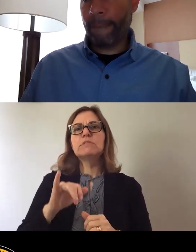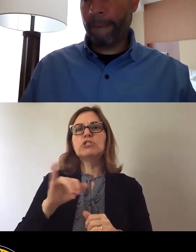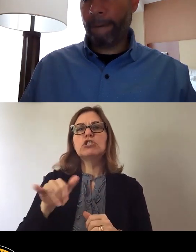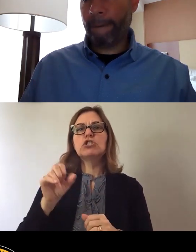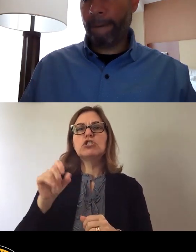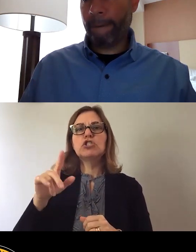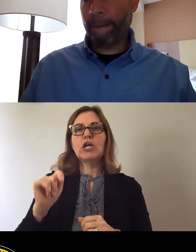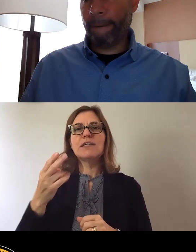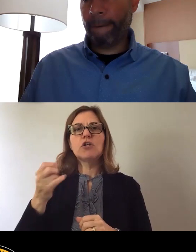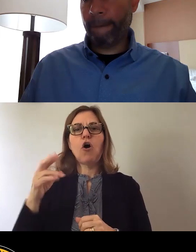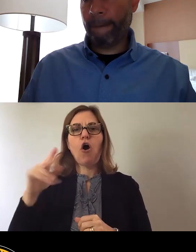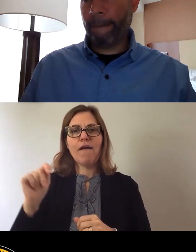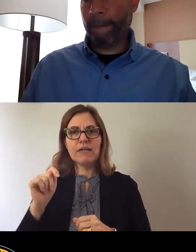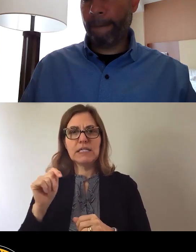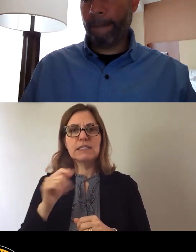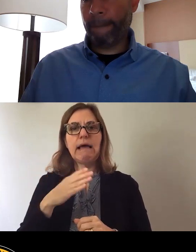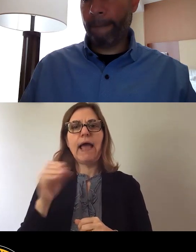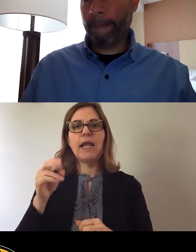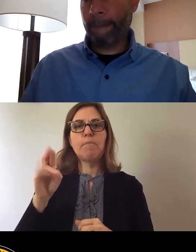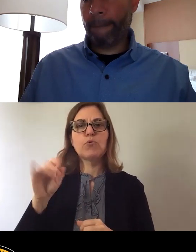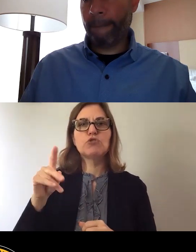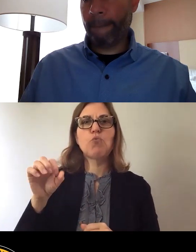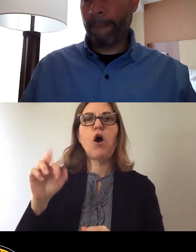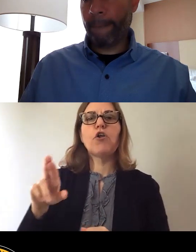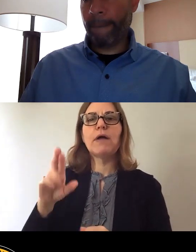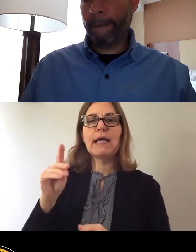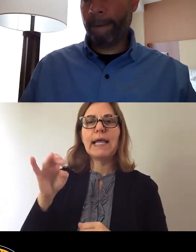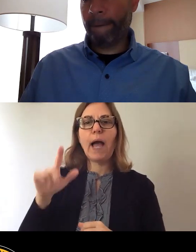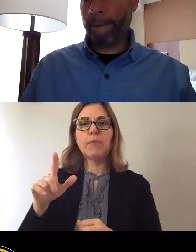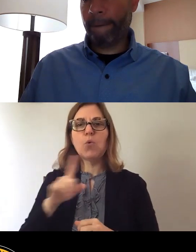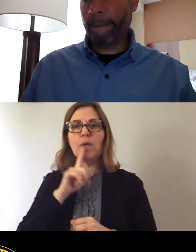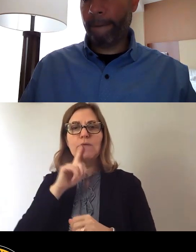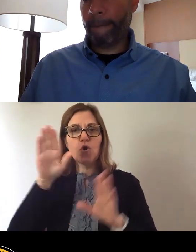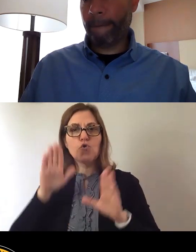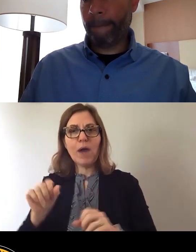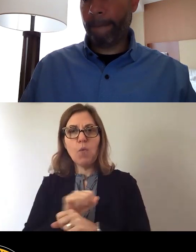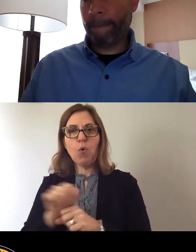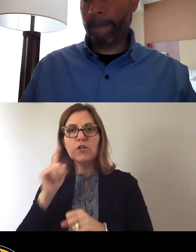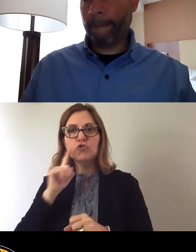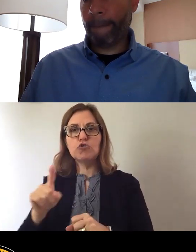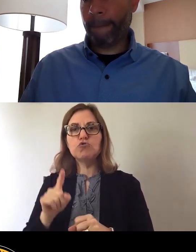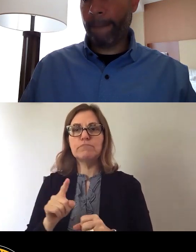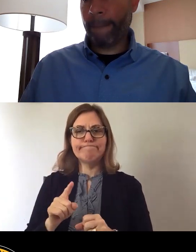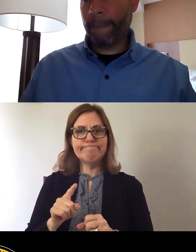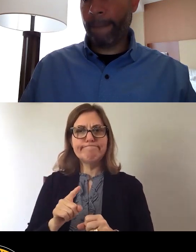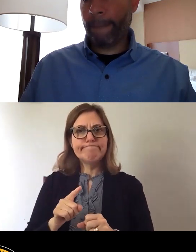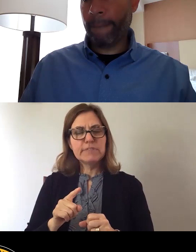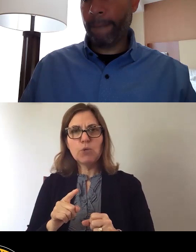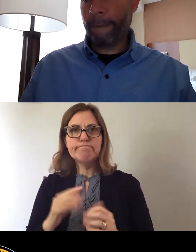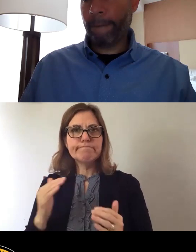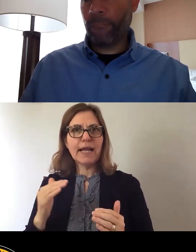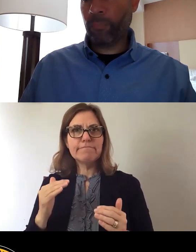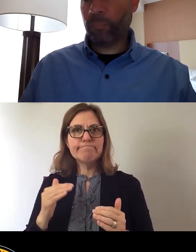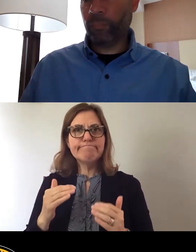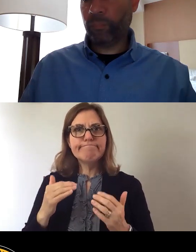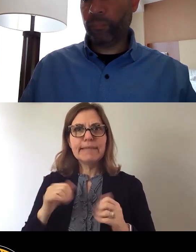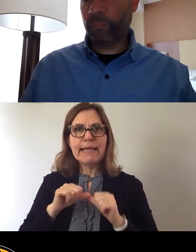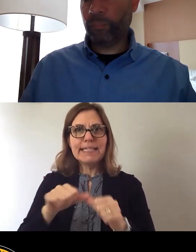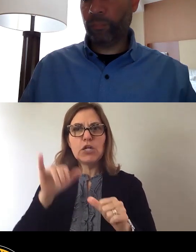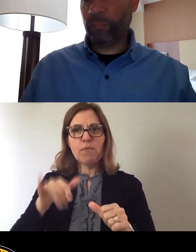great work to advance this strategy, building a network of a dozen corner stores that they have supported to carry and market fresh produce.